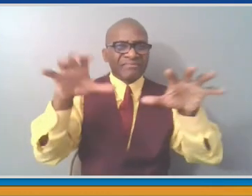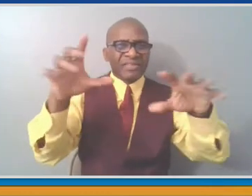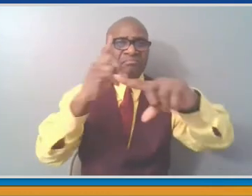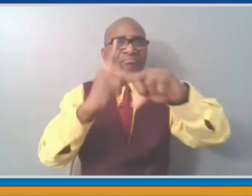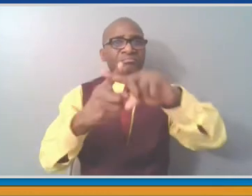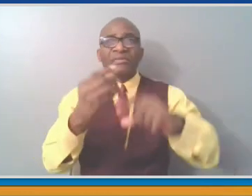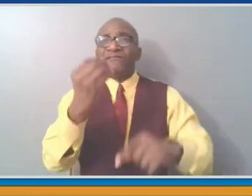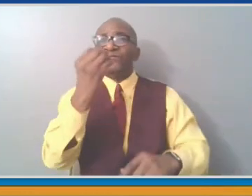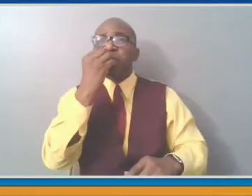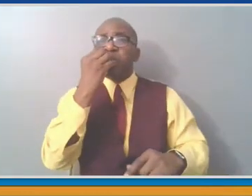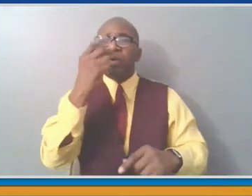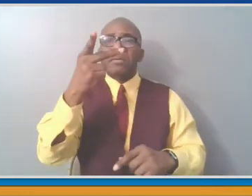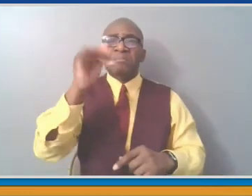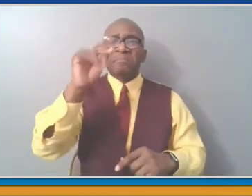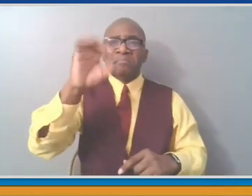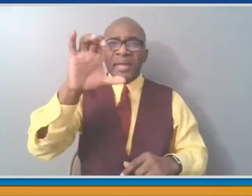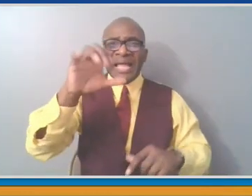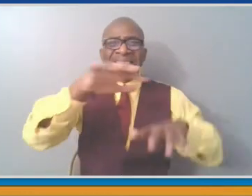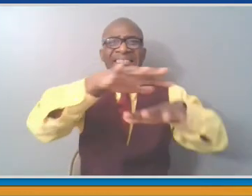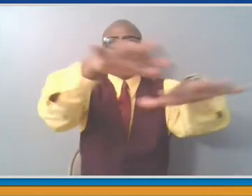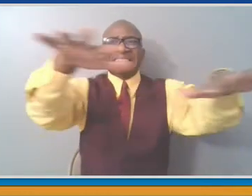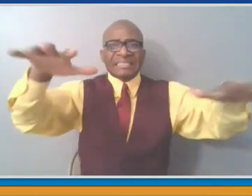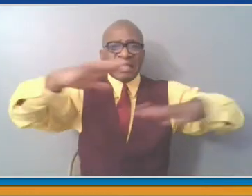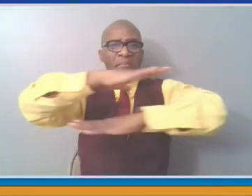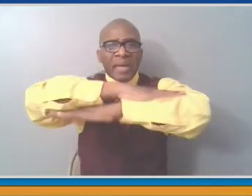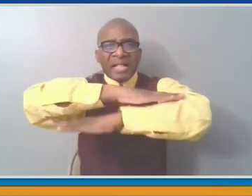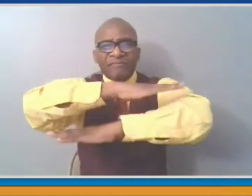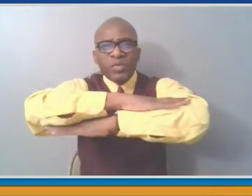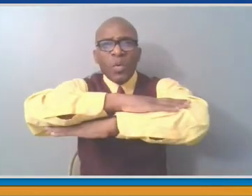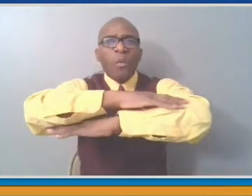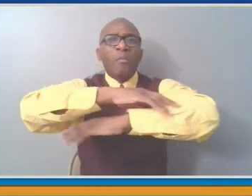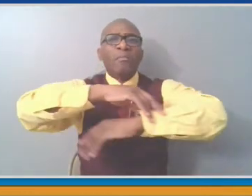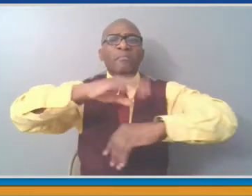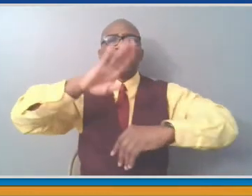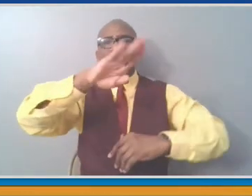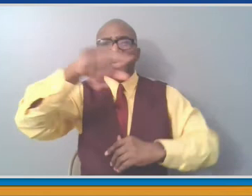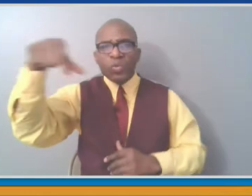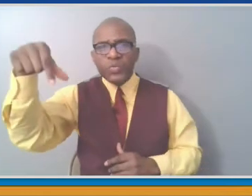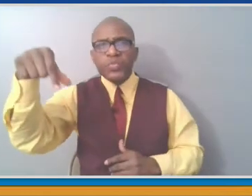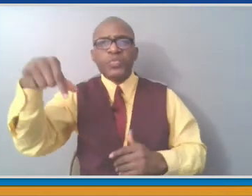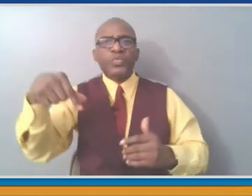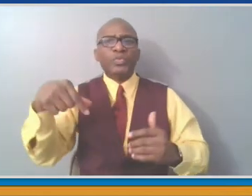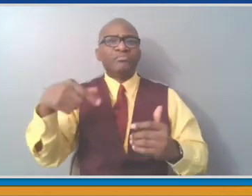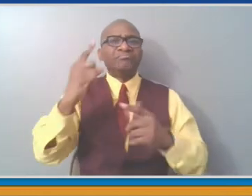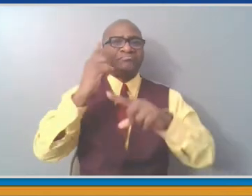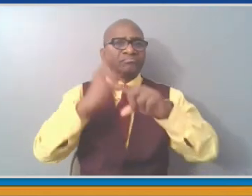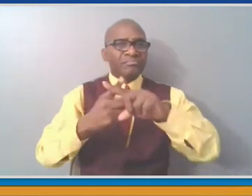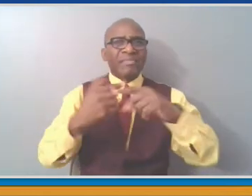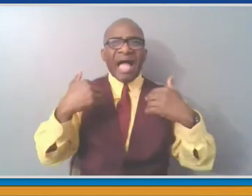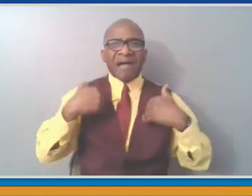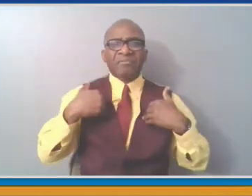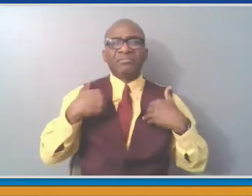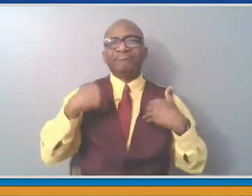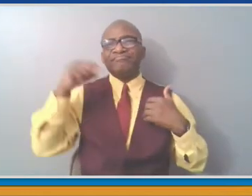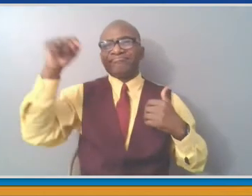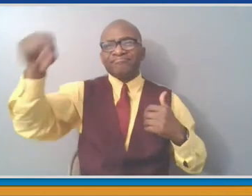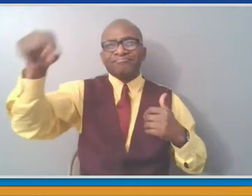things are targeted for passive walking trails and so forth. Some of them are active and some of them are amalgam of the two.